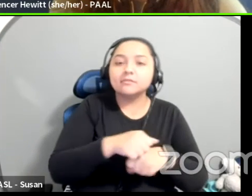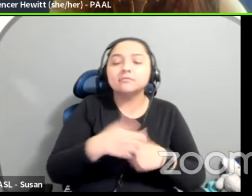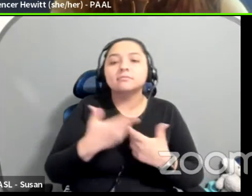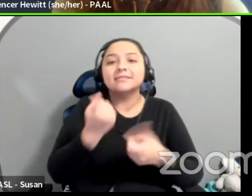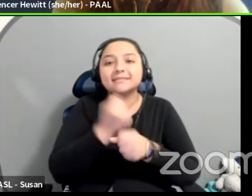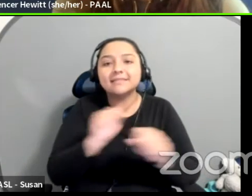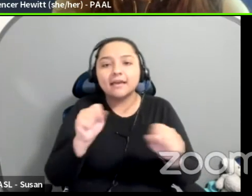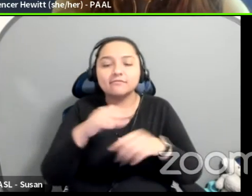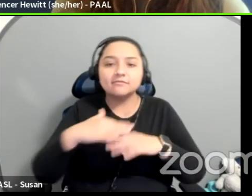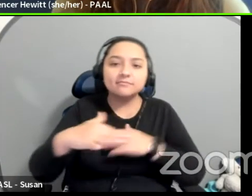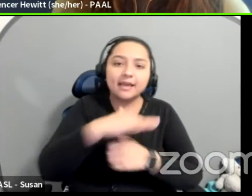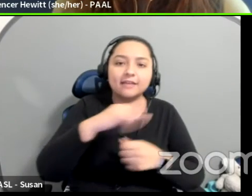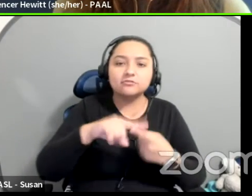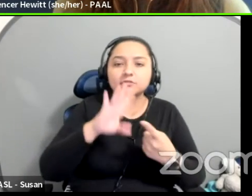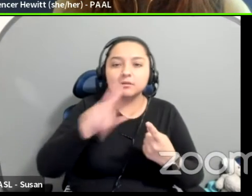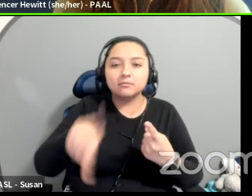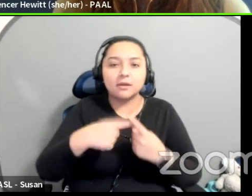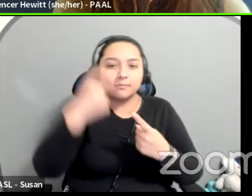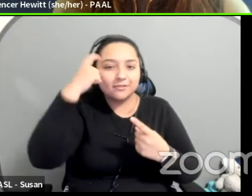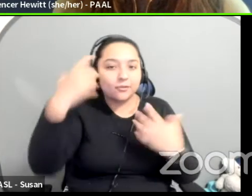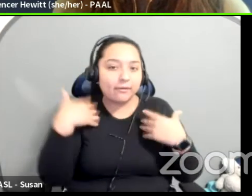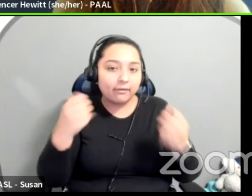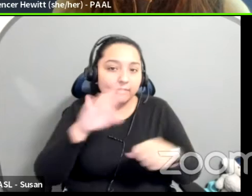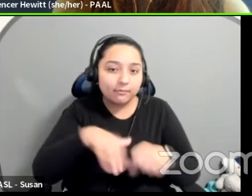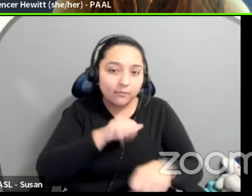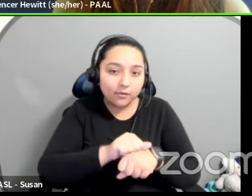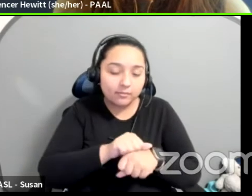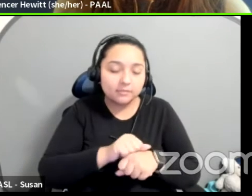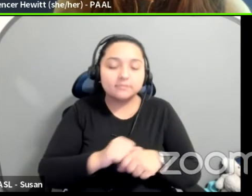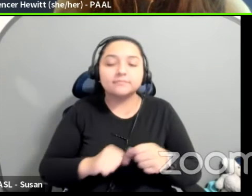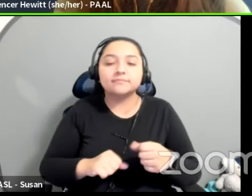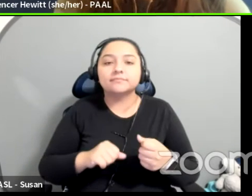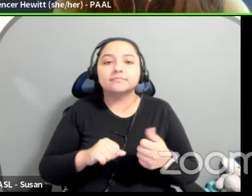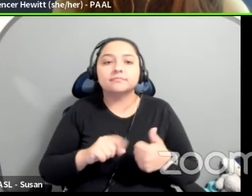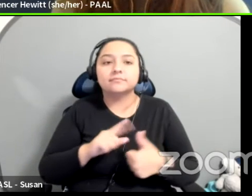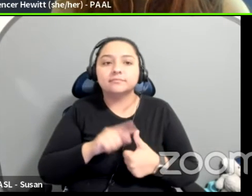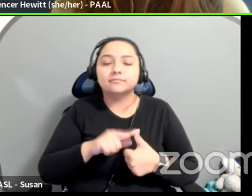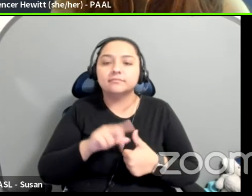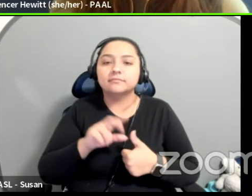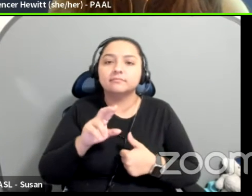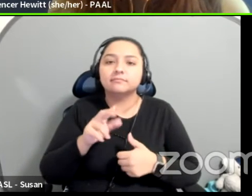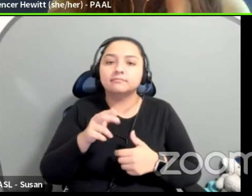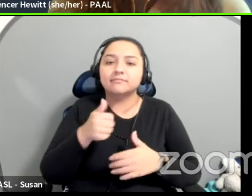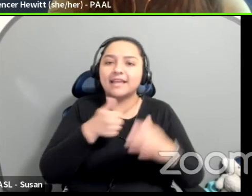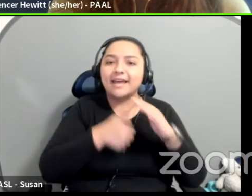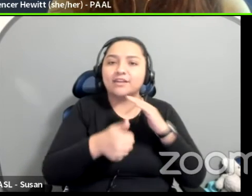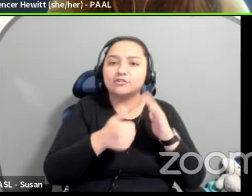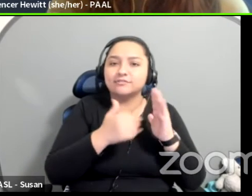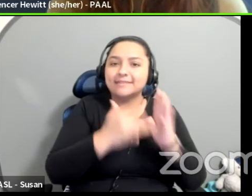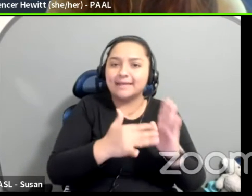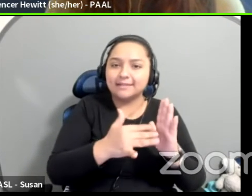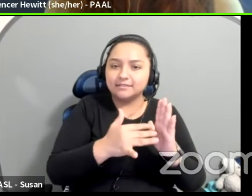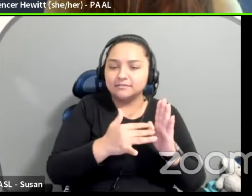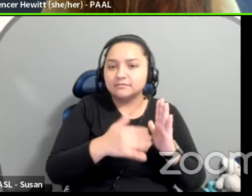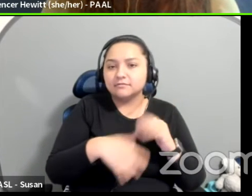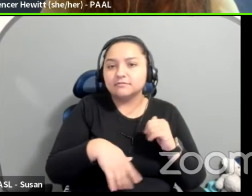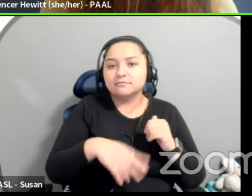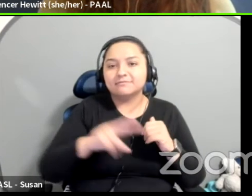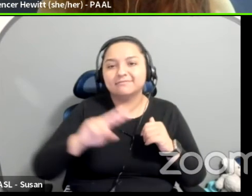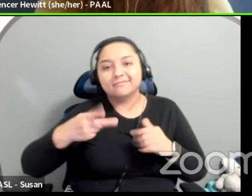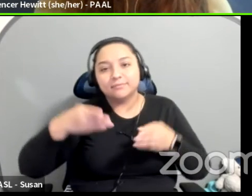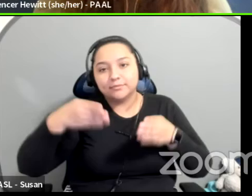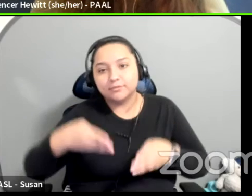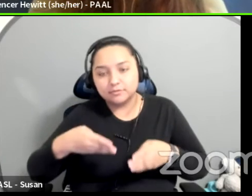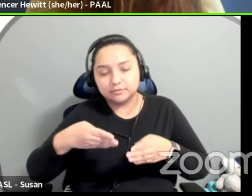about mental health appointments. Um, and number six, understudies and flexible use of office sick days. Um, I know that Emily, you mentioned, um,